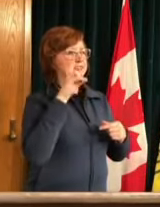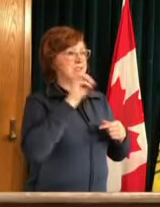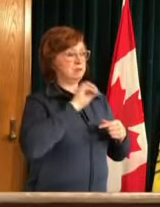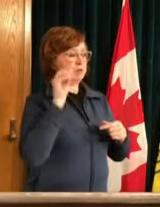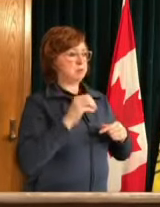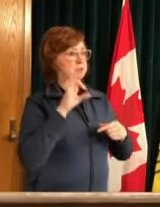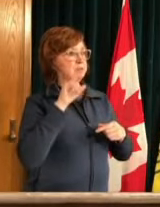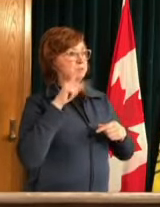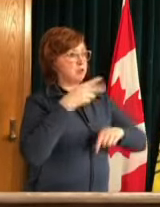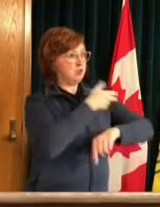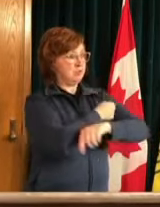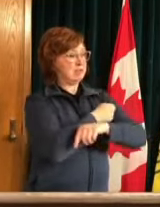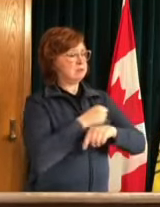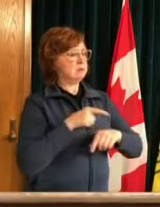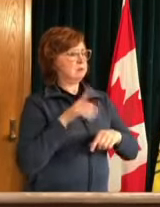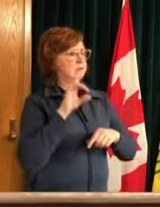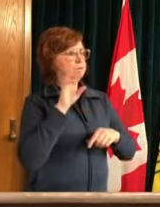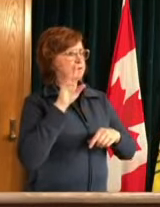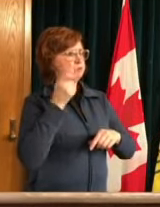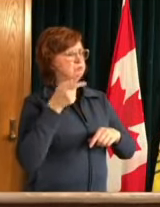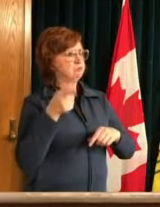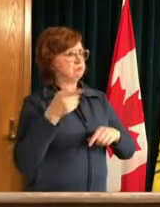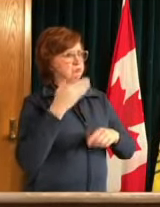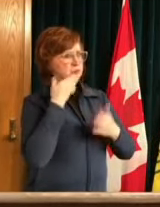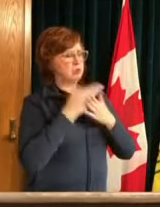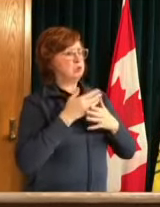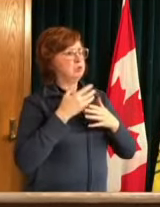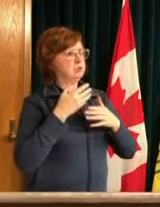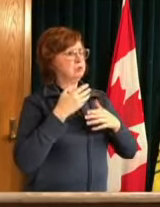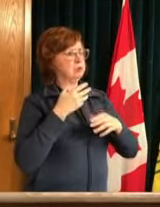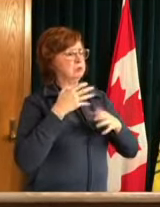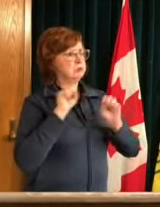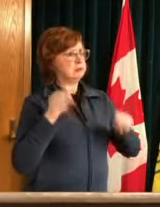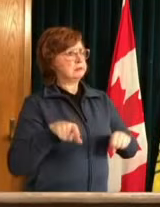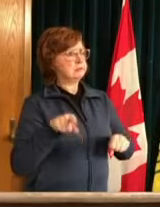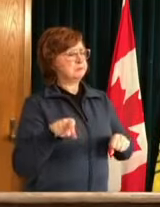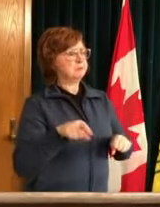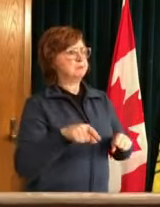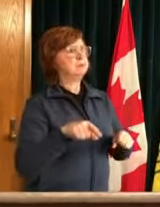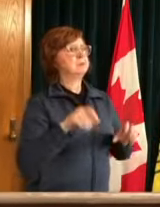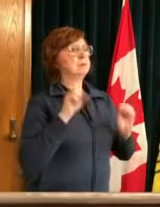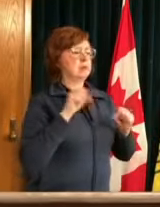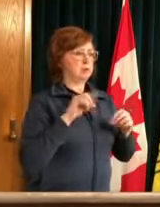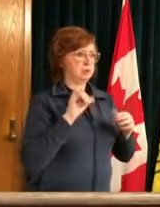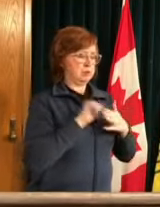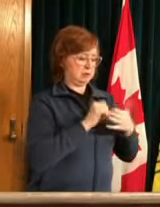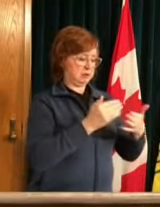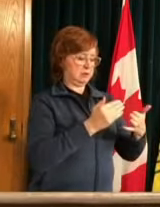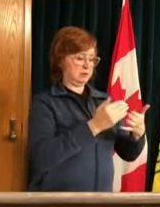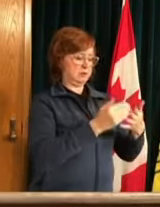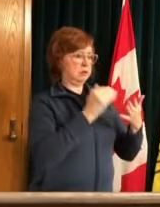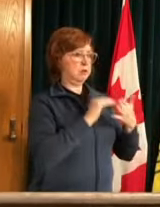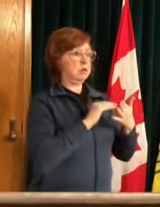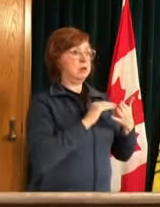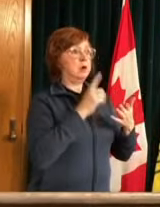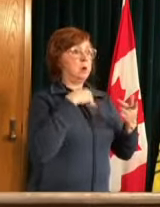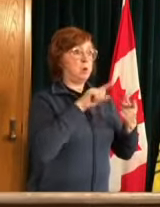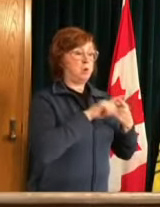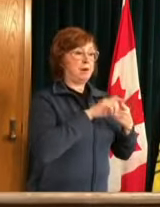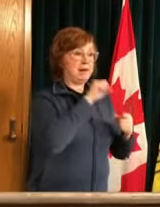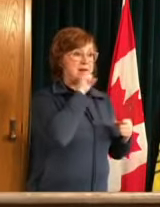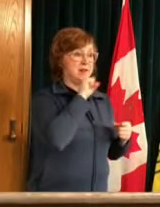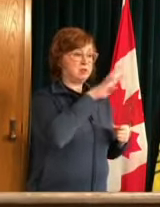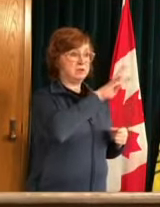that capacity to deliver the vaccines ultimately um that are that are are delivered to us so when we do hit that 40 age